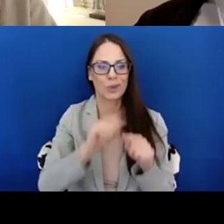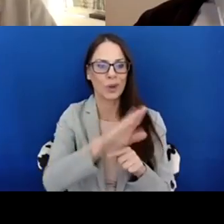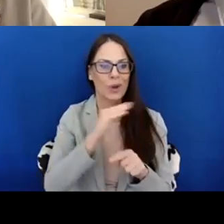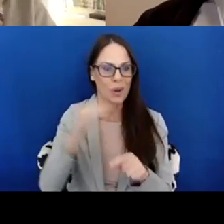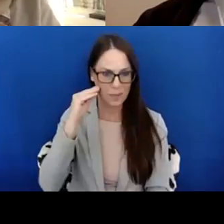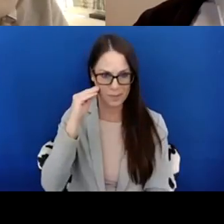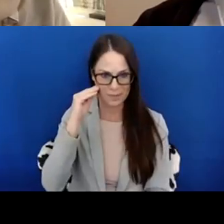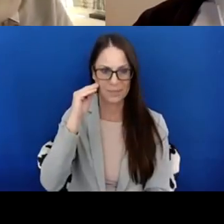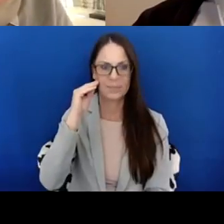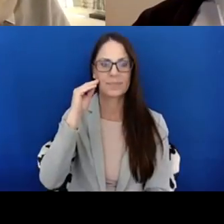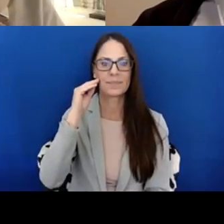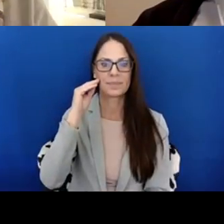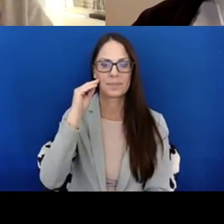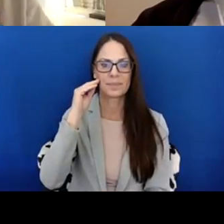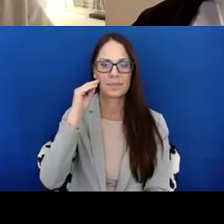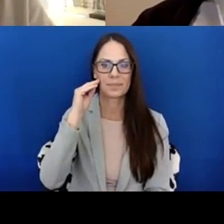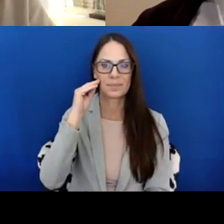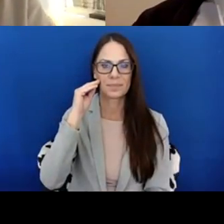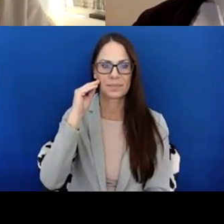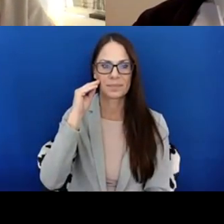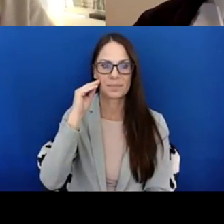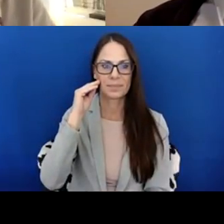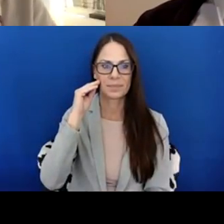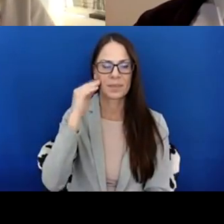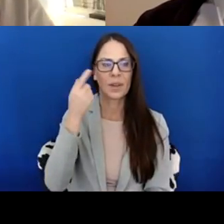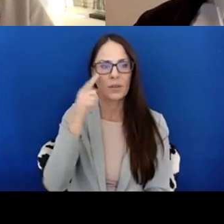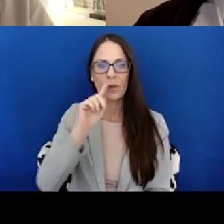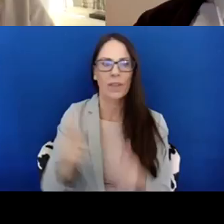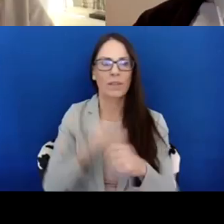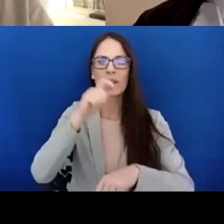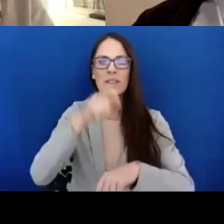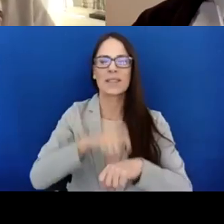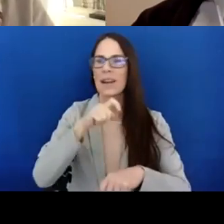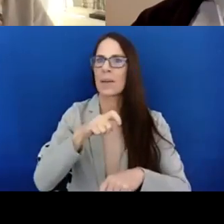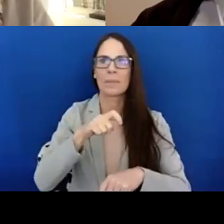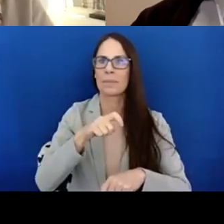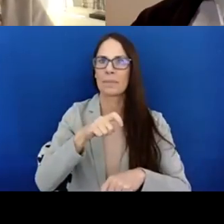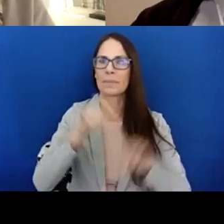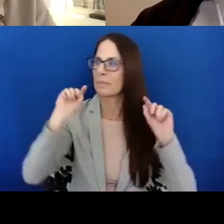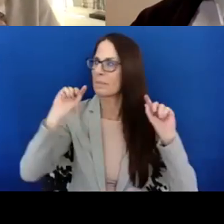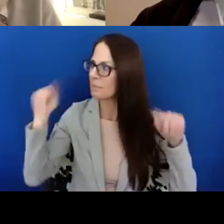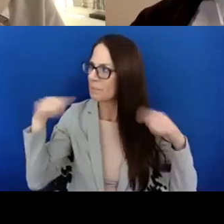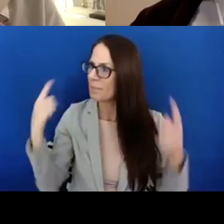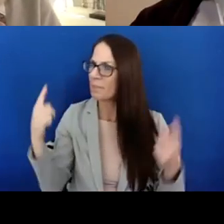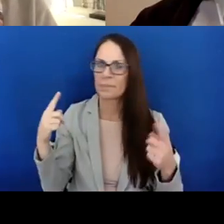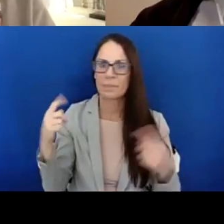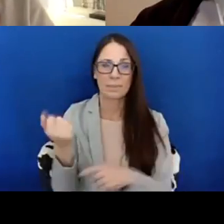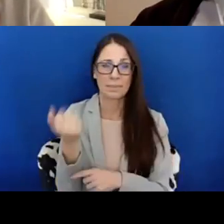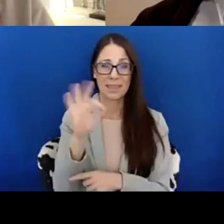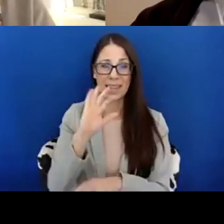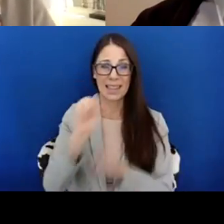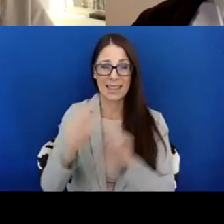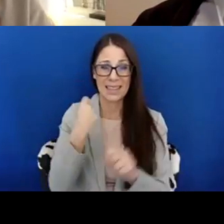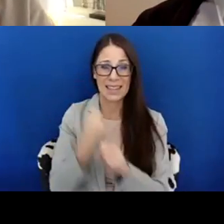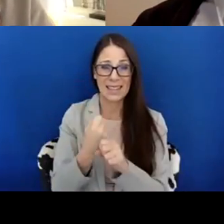And for the first time in that, uh, in this 19 years now, 20